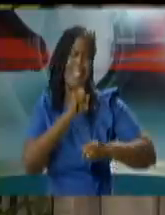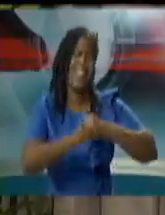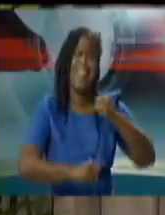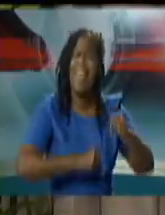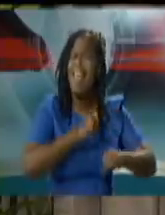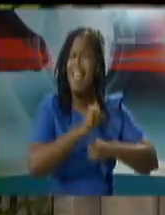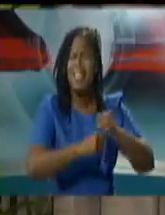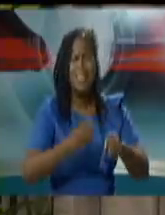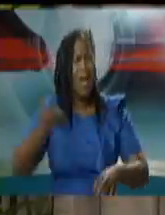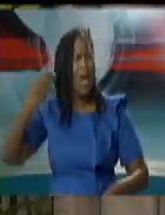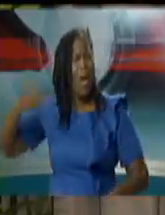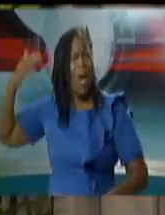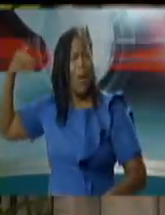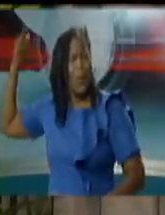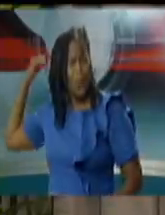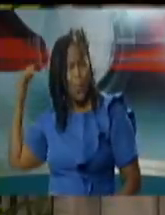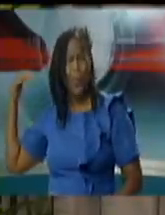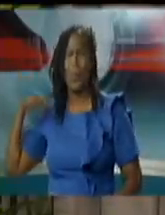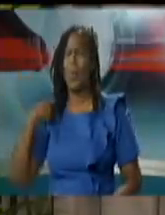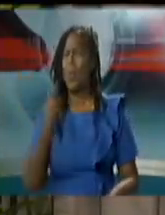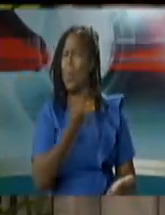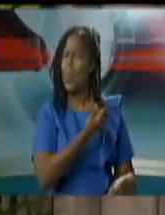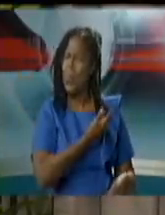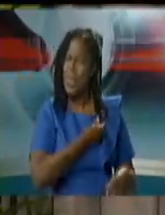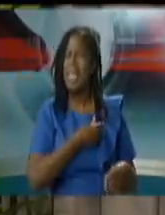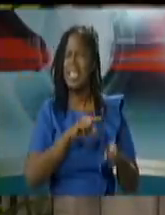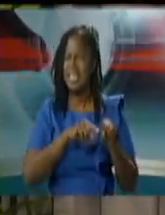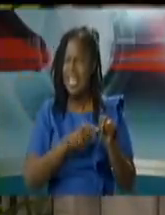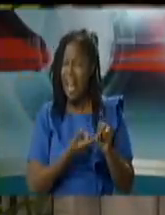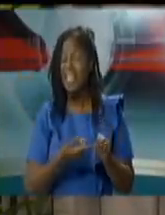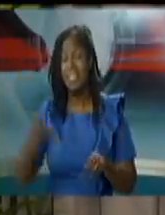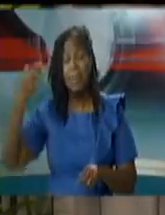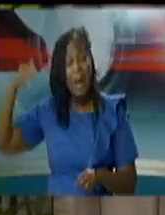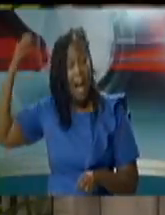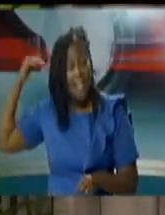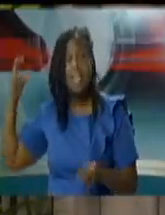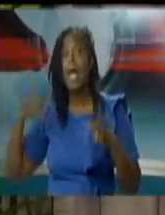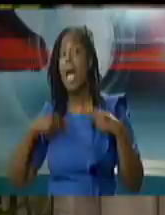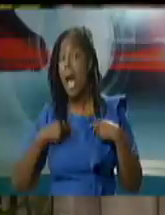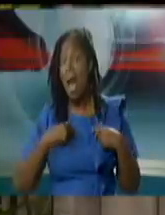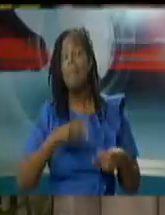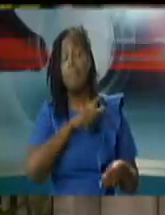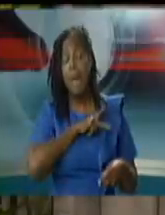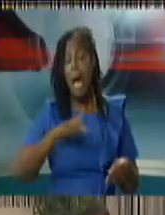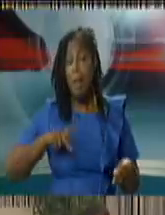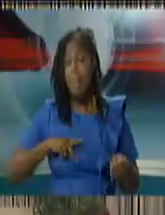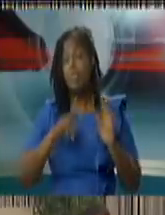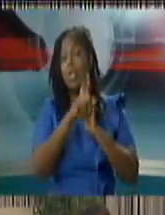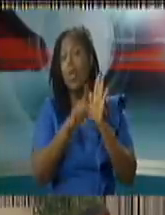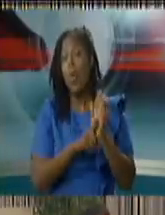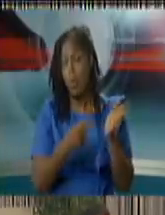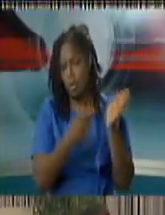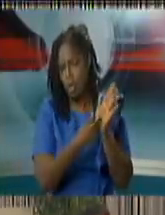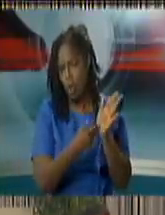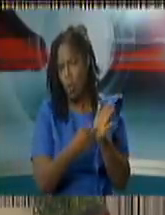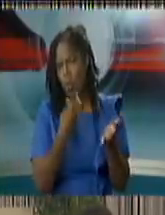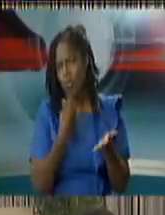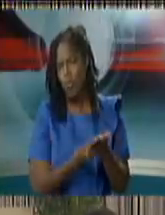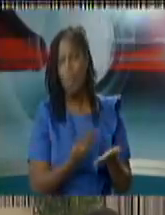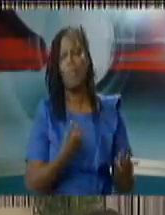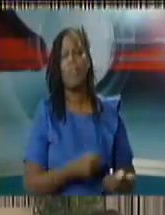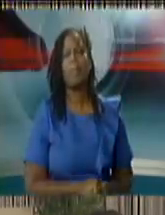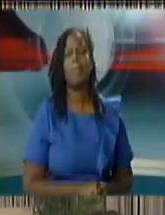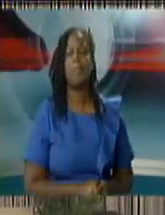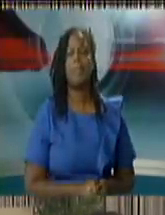demonstrate that because they're all features born from legislation that we passed or things that we've operationalized to be good channel five